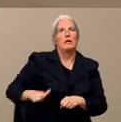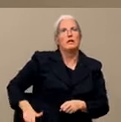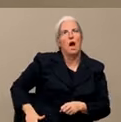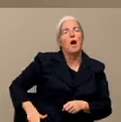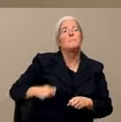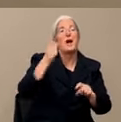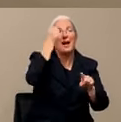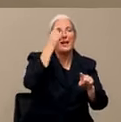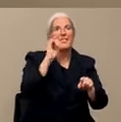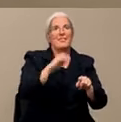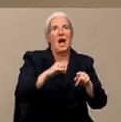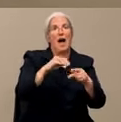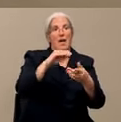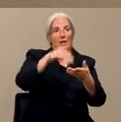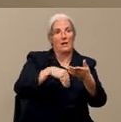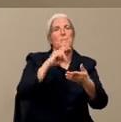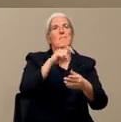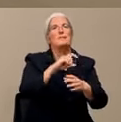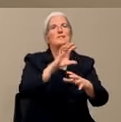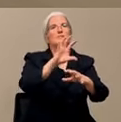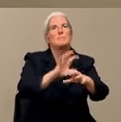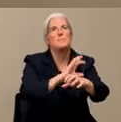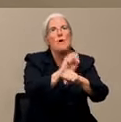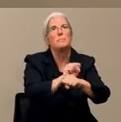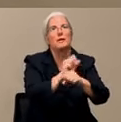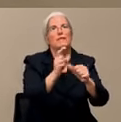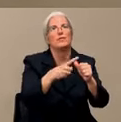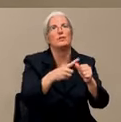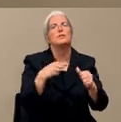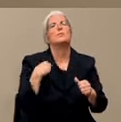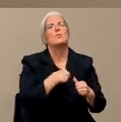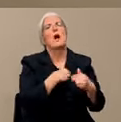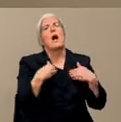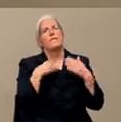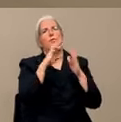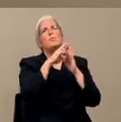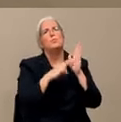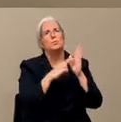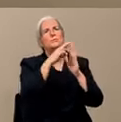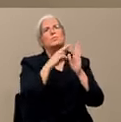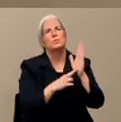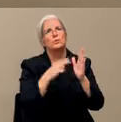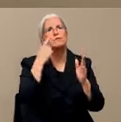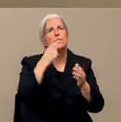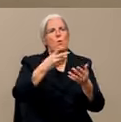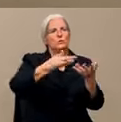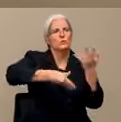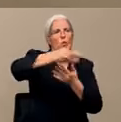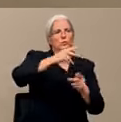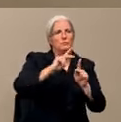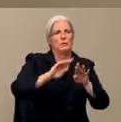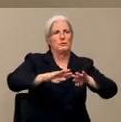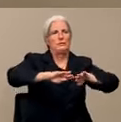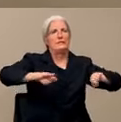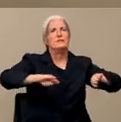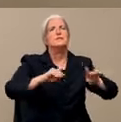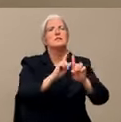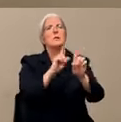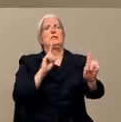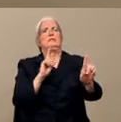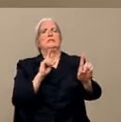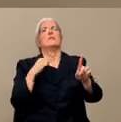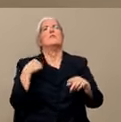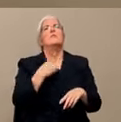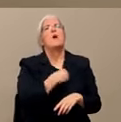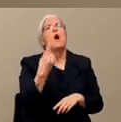protocols in place already for social distancing and so on. As an essential service, there's many things we always have to do for the public,